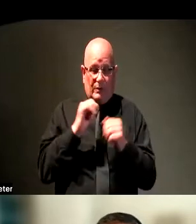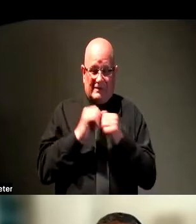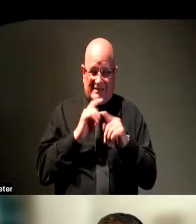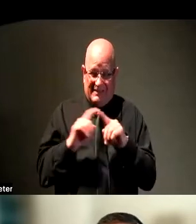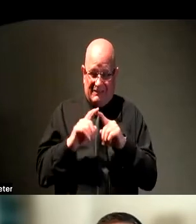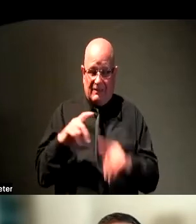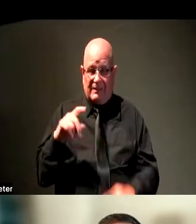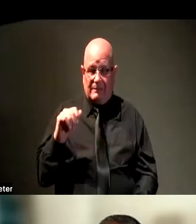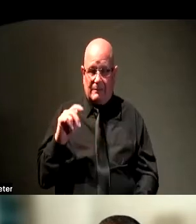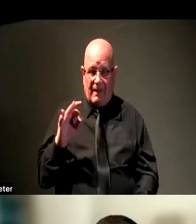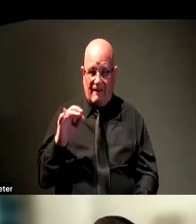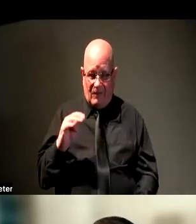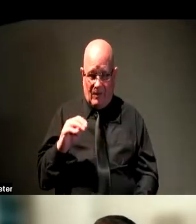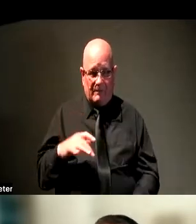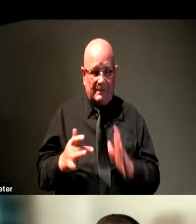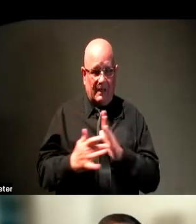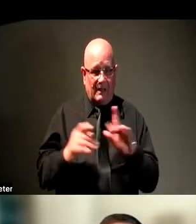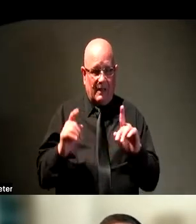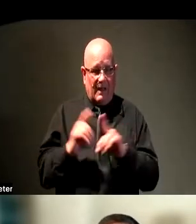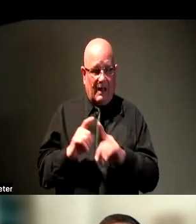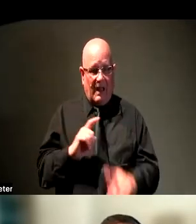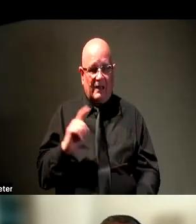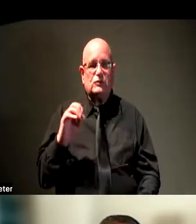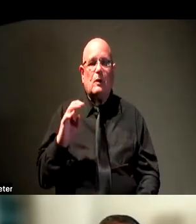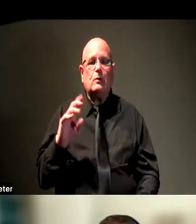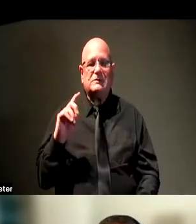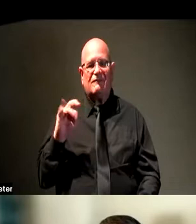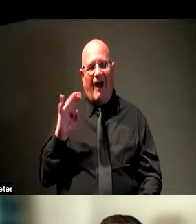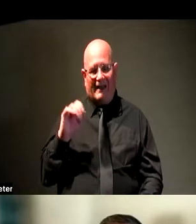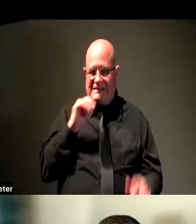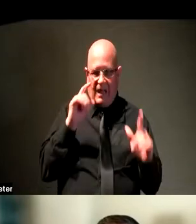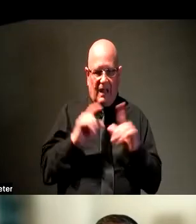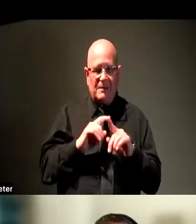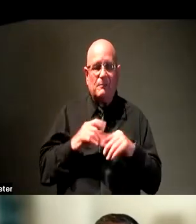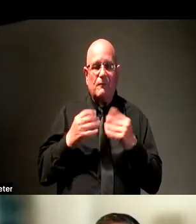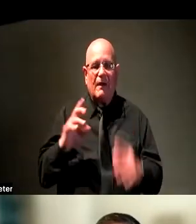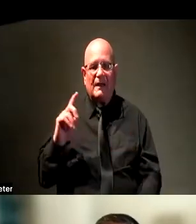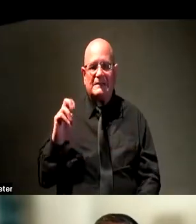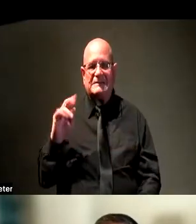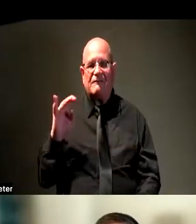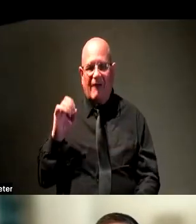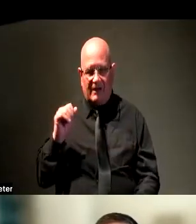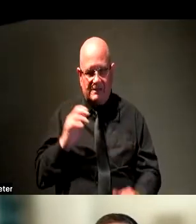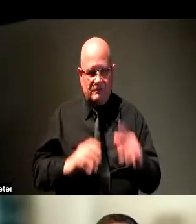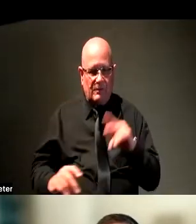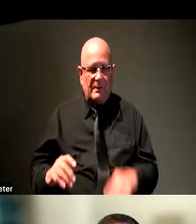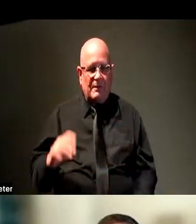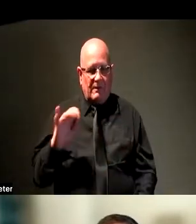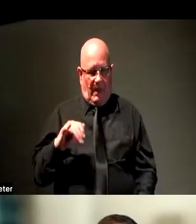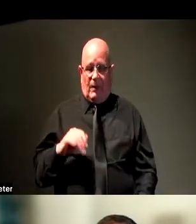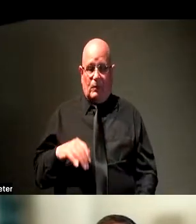technologies like Zoom, we were suddenly Zoom consultants. Everything changed because of this reactive mass digitization.